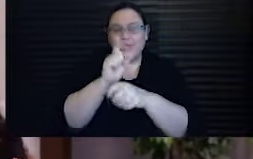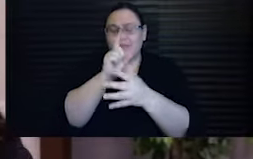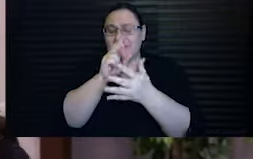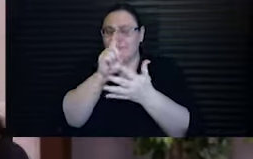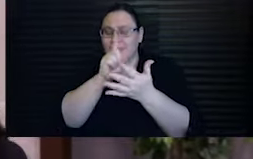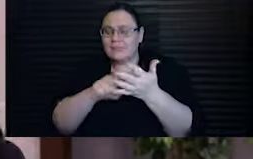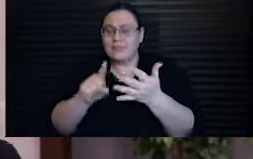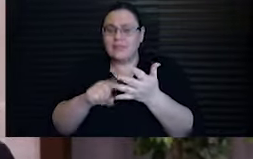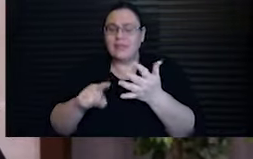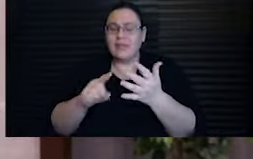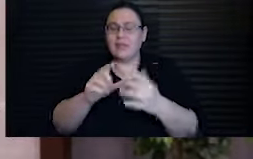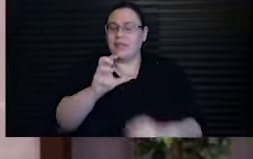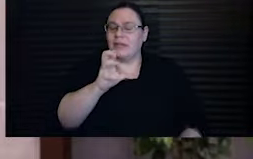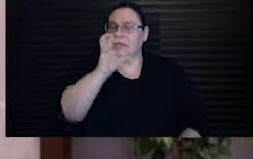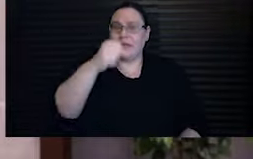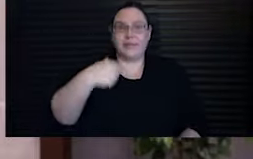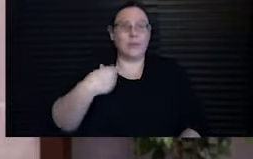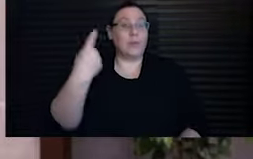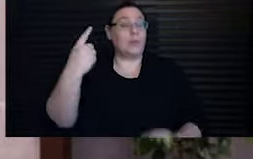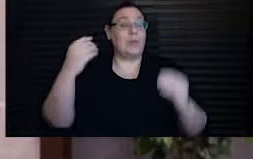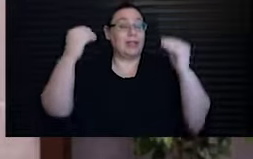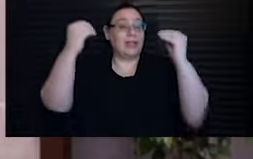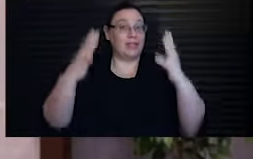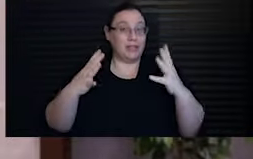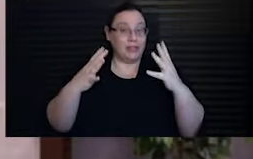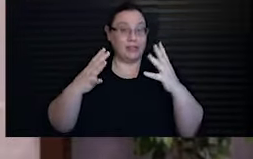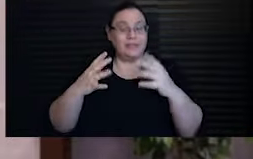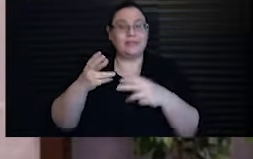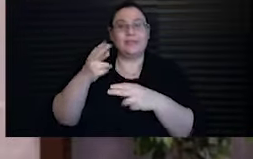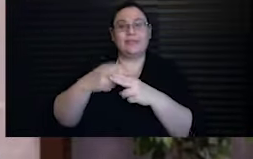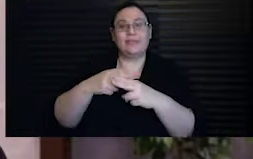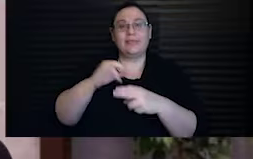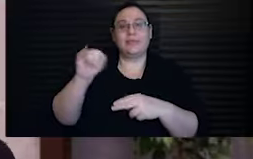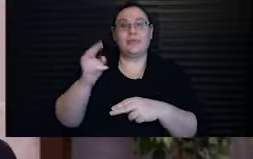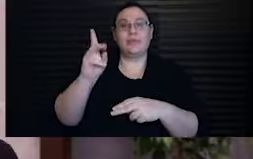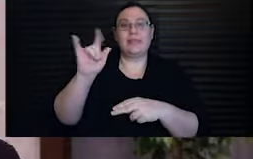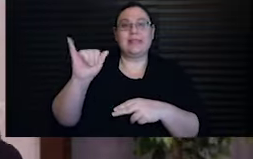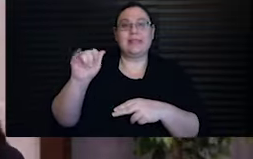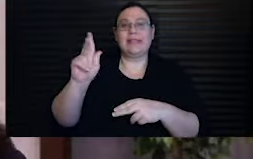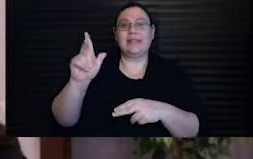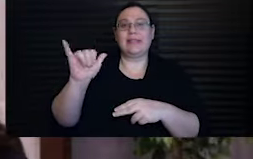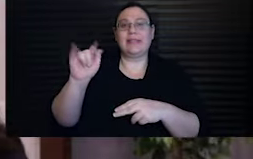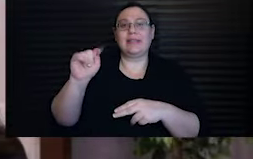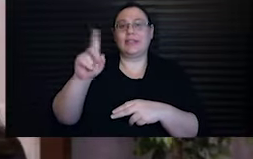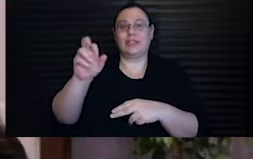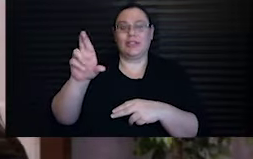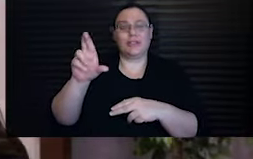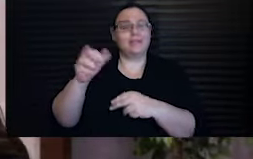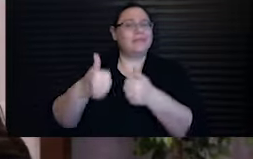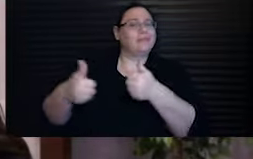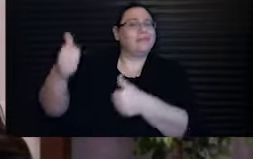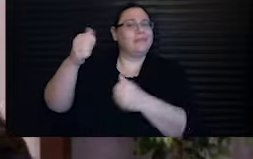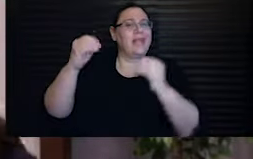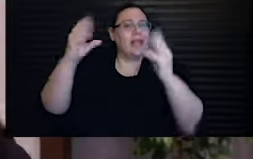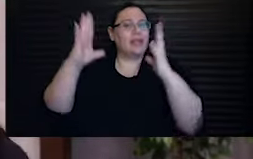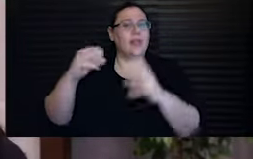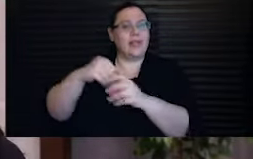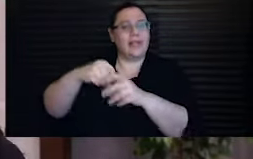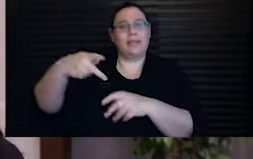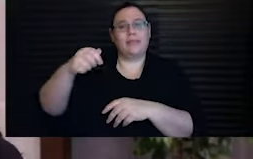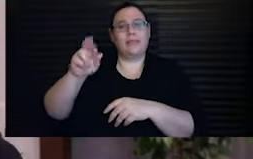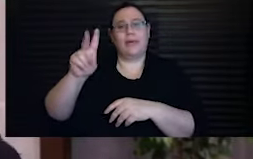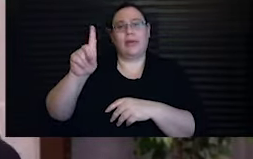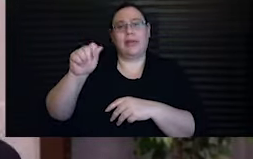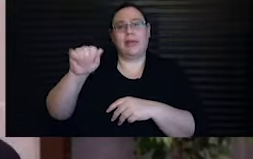found completely gripping. One of those teachers is named Judy Klitzner. She's a senior educator at Pardes